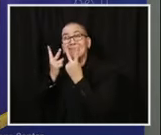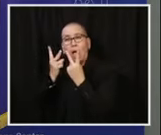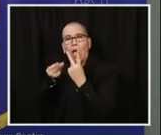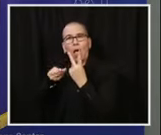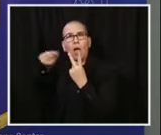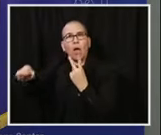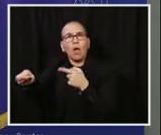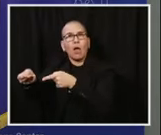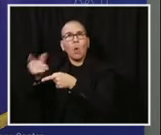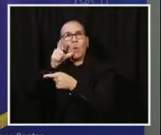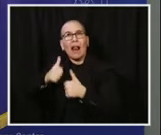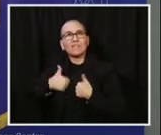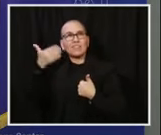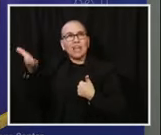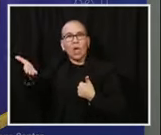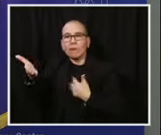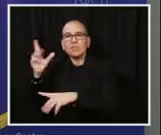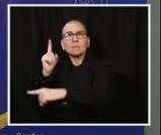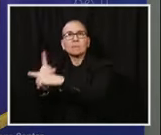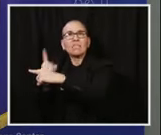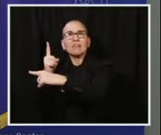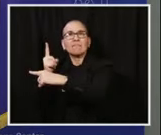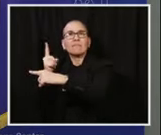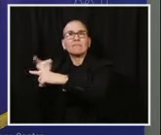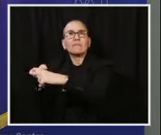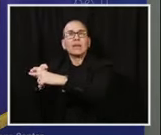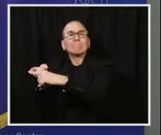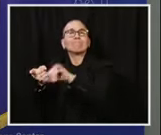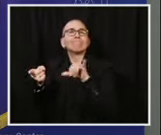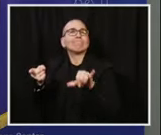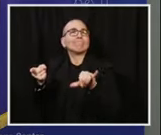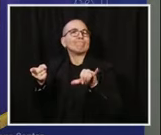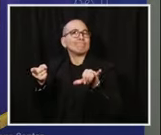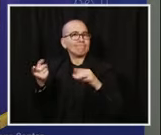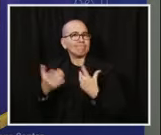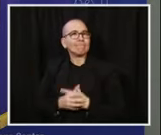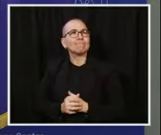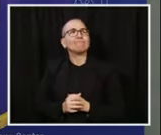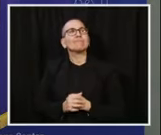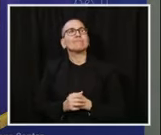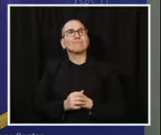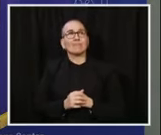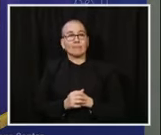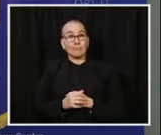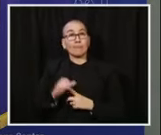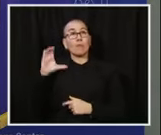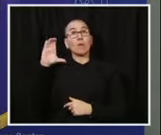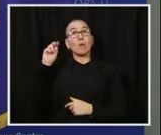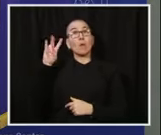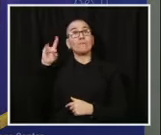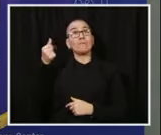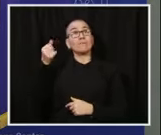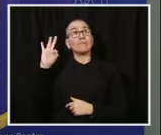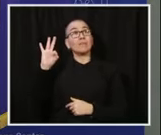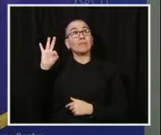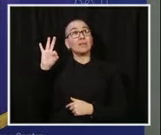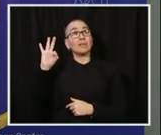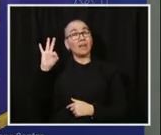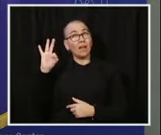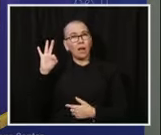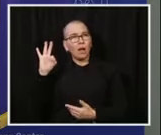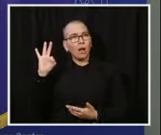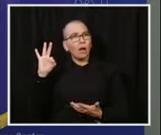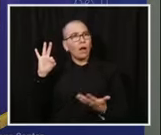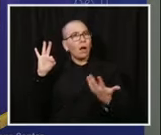One of the tough things about COVID is that you can be contagious without even realizing it. It can spread so easily.